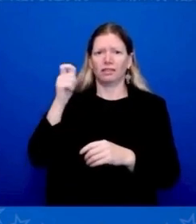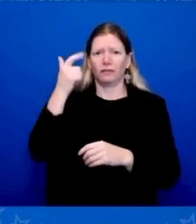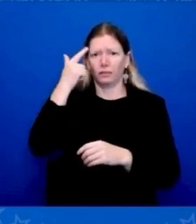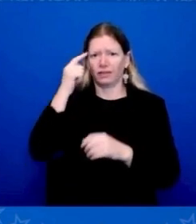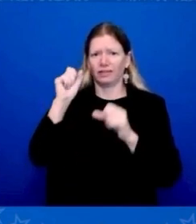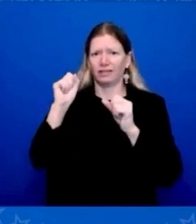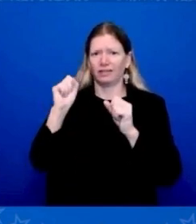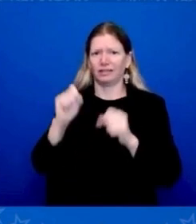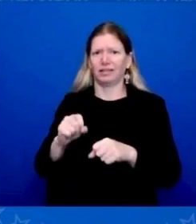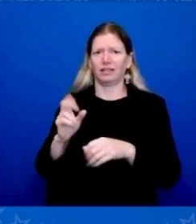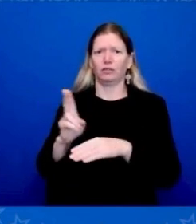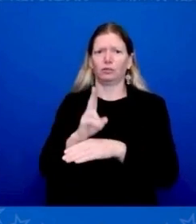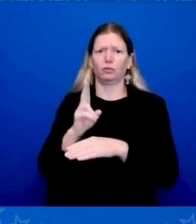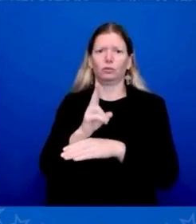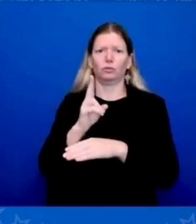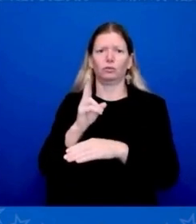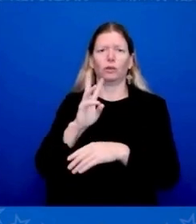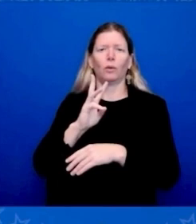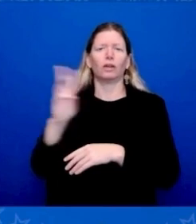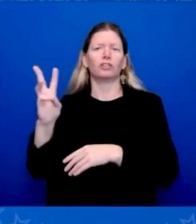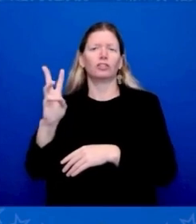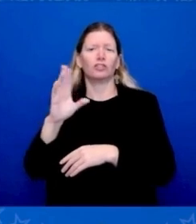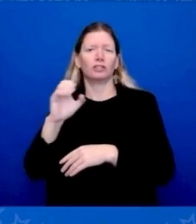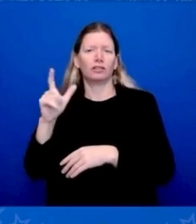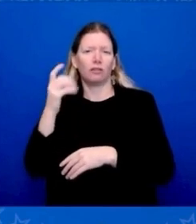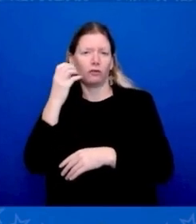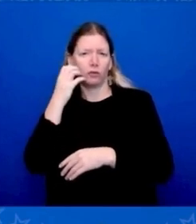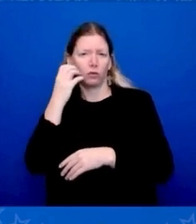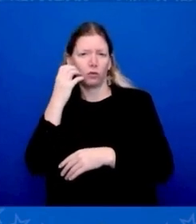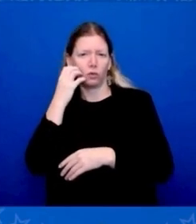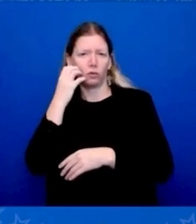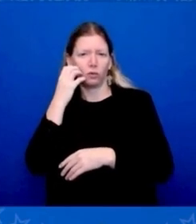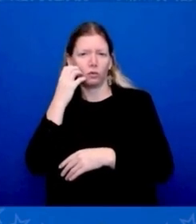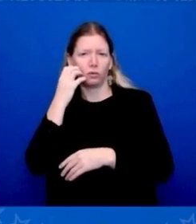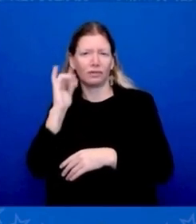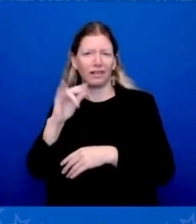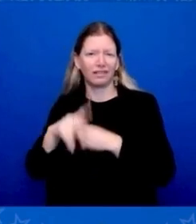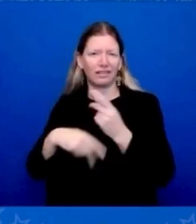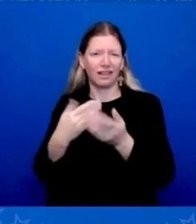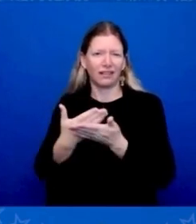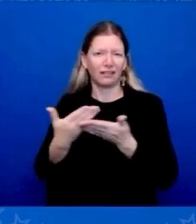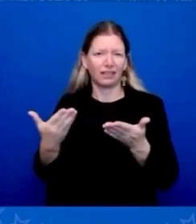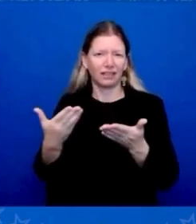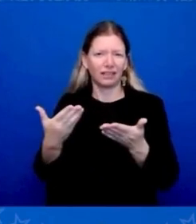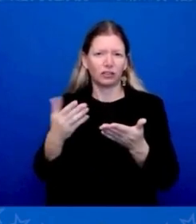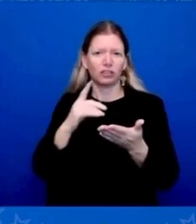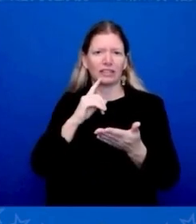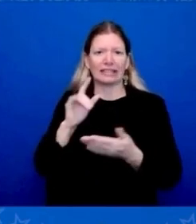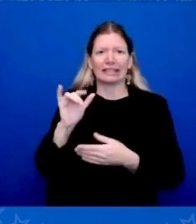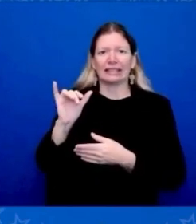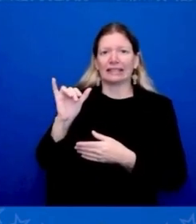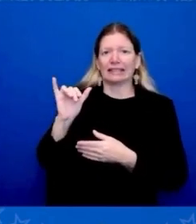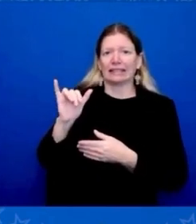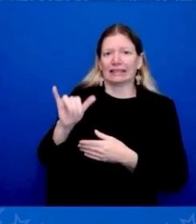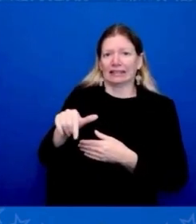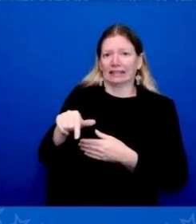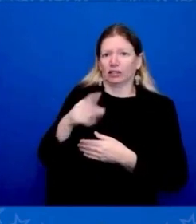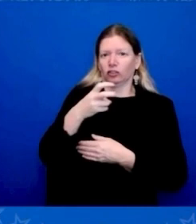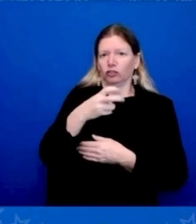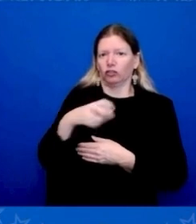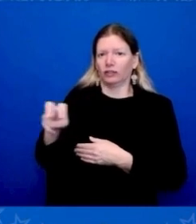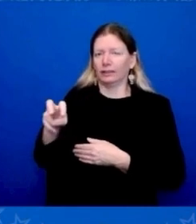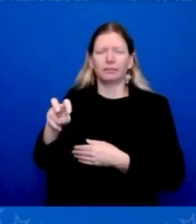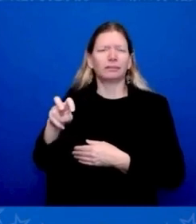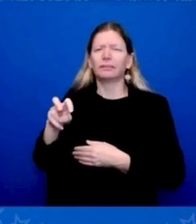kinds of things. And so really what this trip was about, it was less about containing China. I don't want to contain